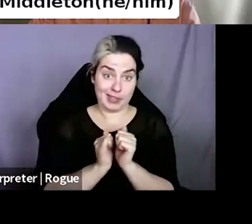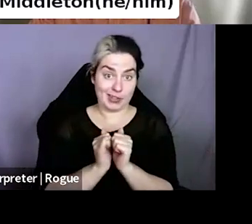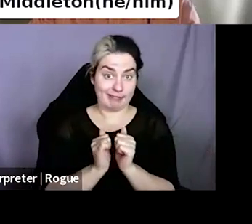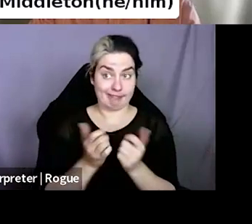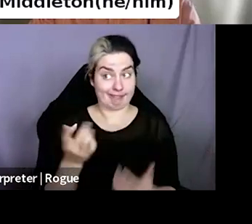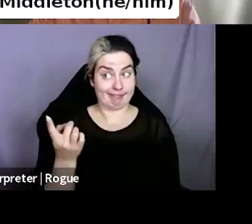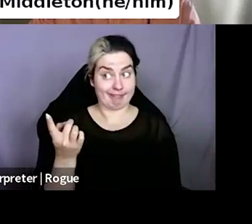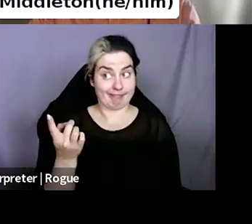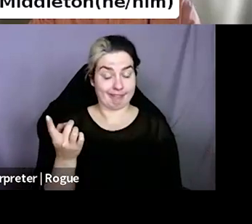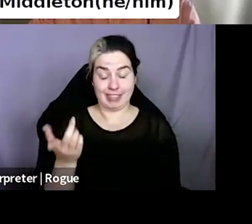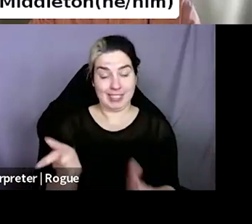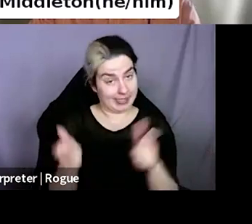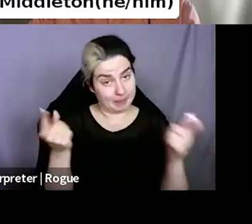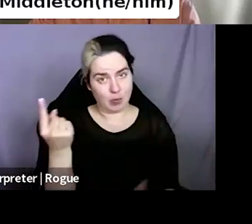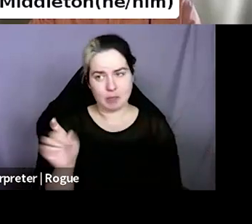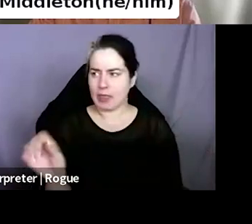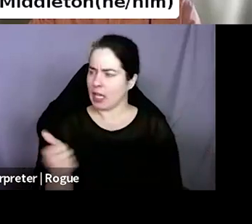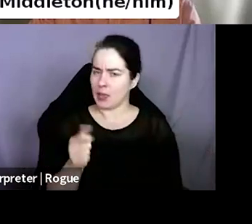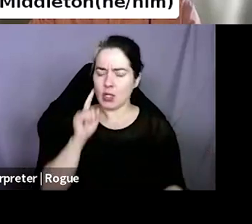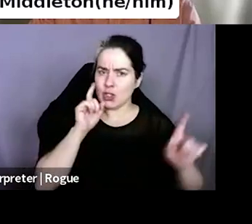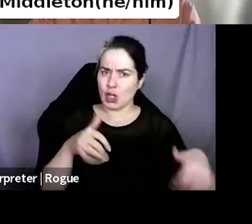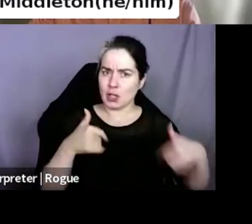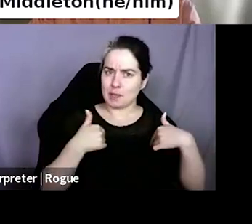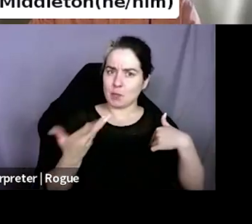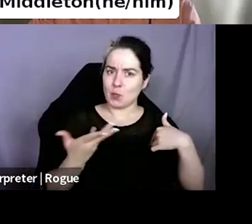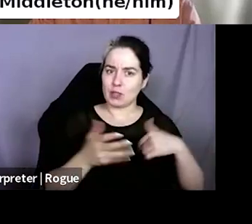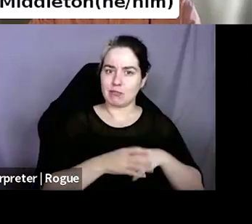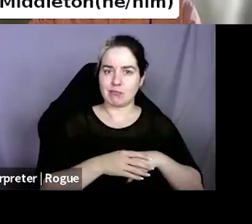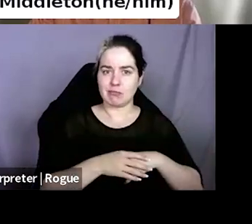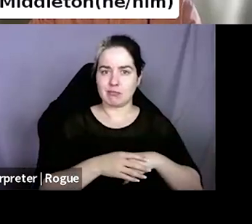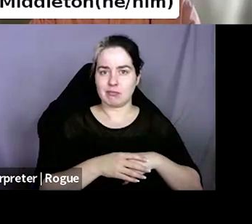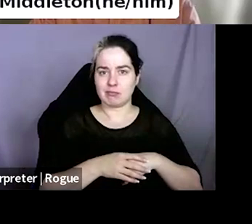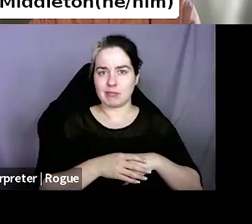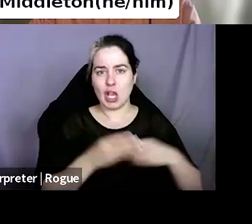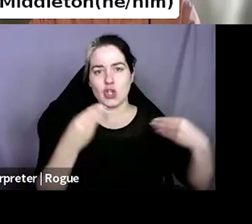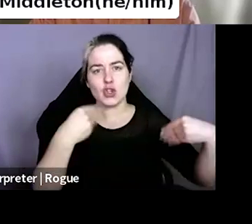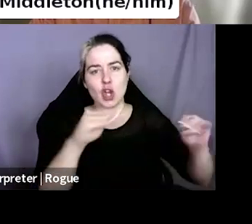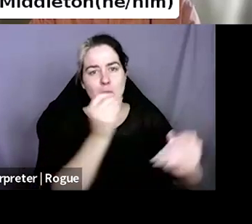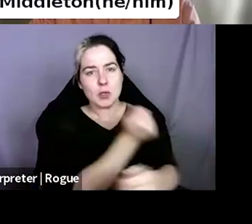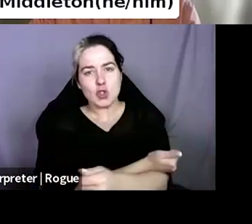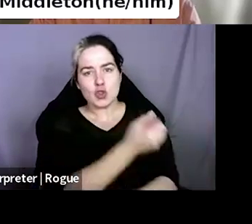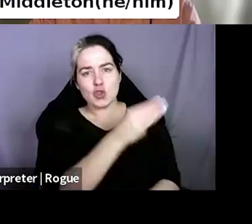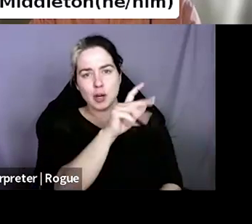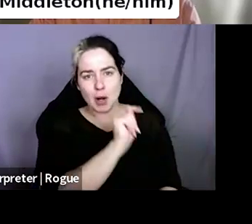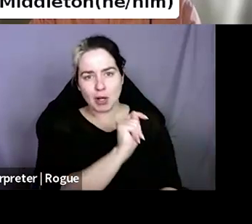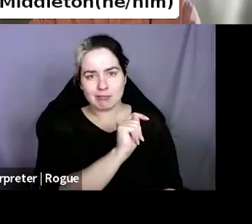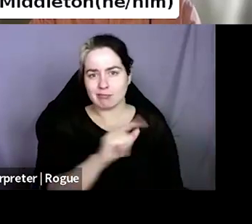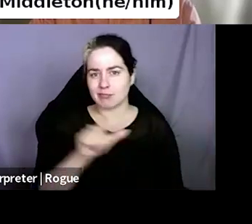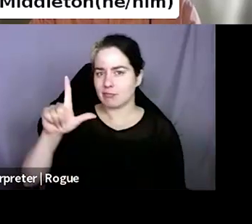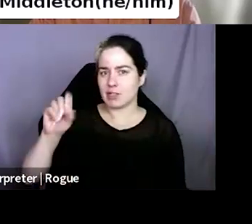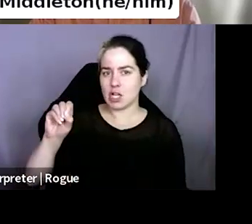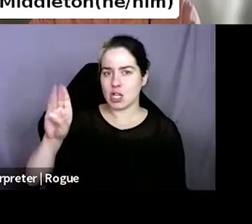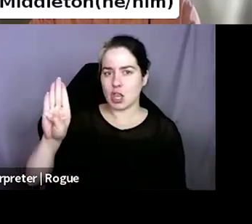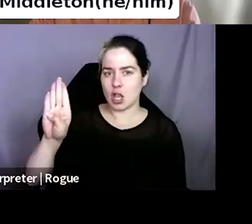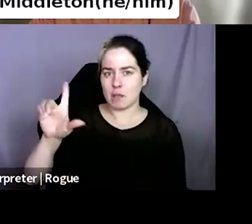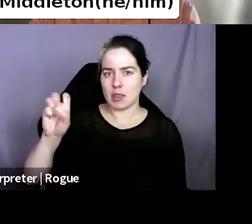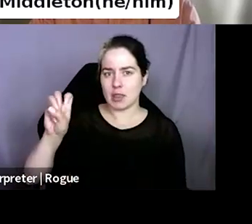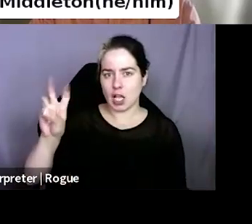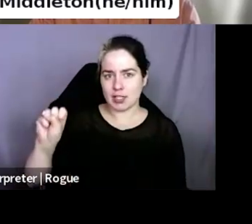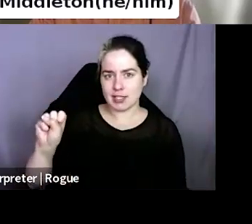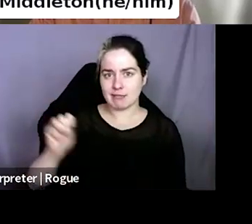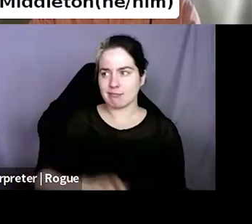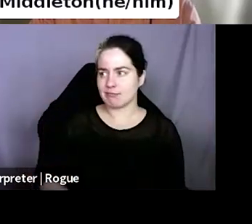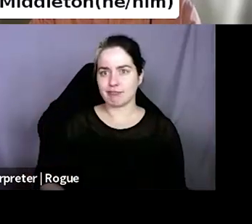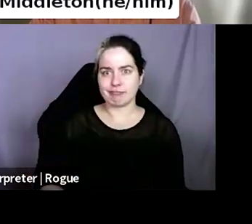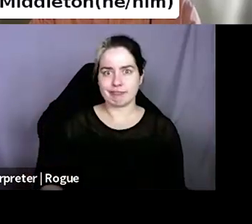the other one that surprised me a little is ours is like shoppers, drug mart and Loblaws. Um, they don't carry a lot of titles, but they carry the